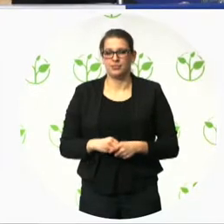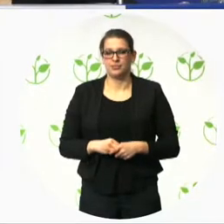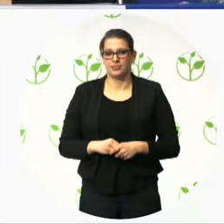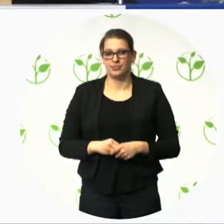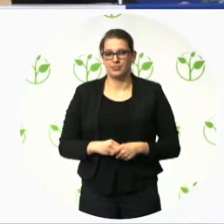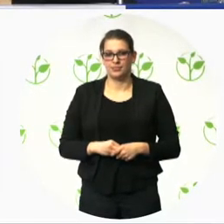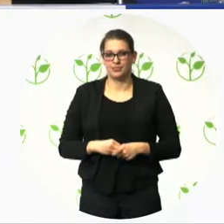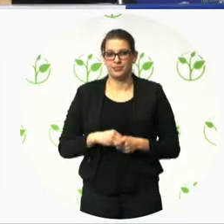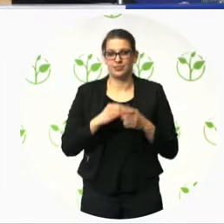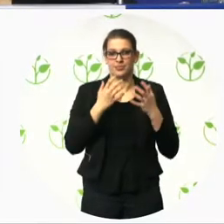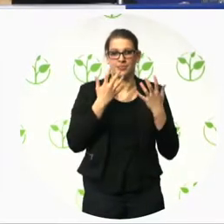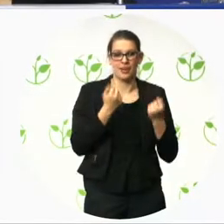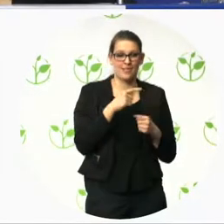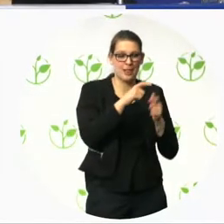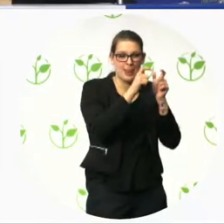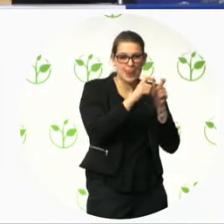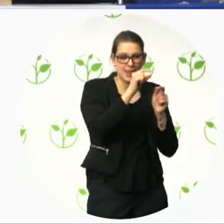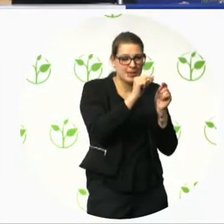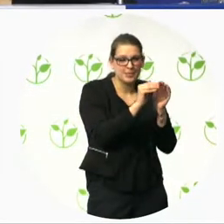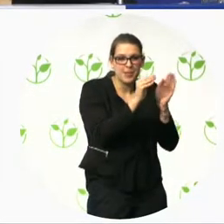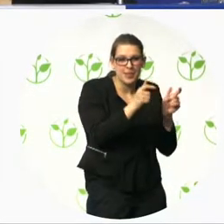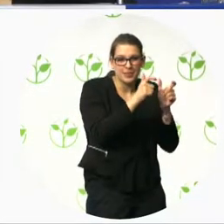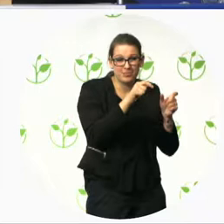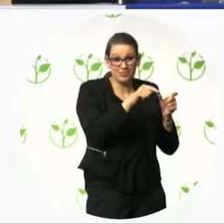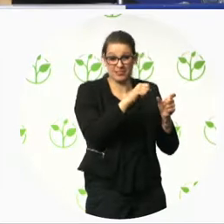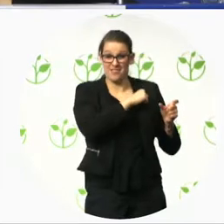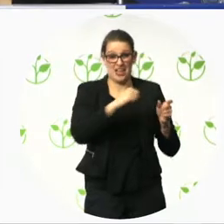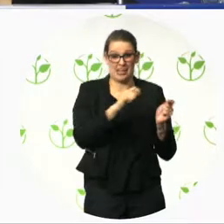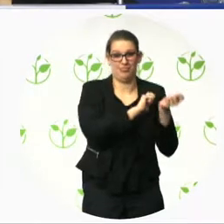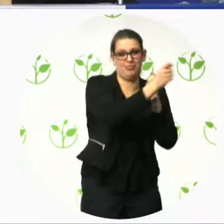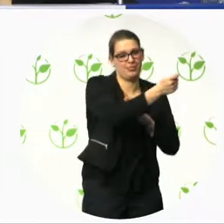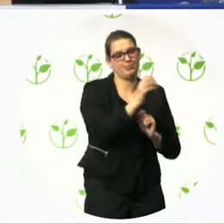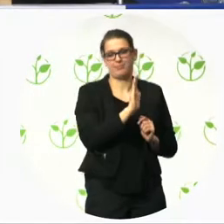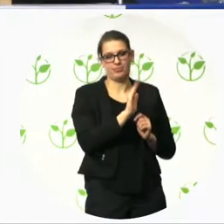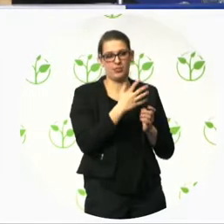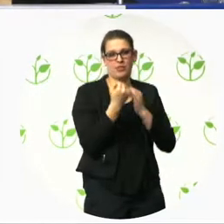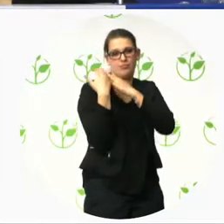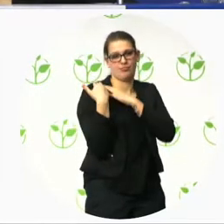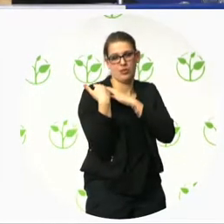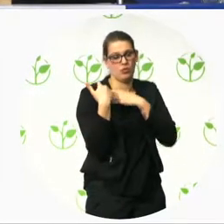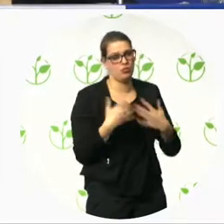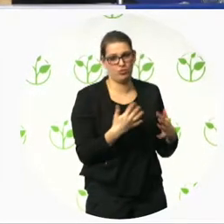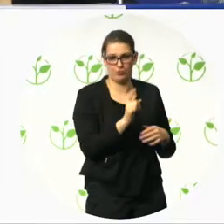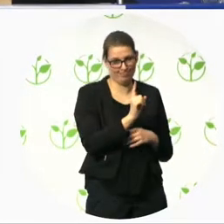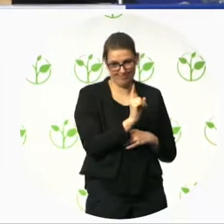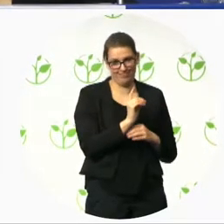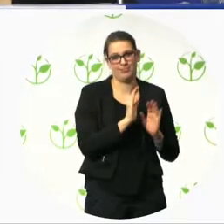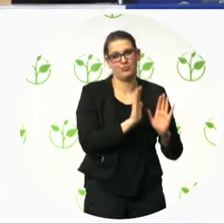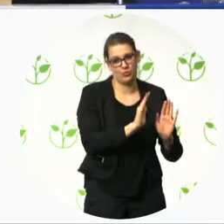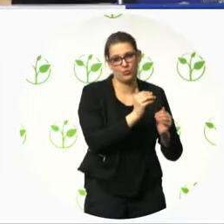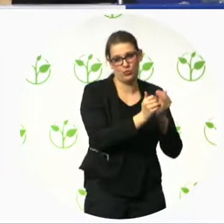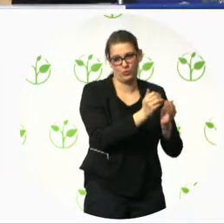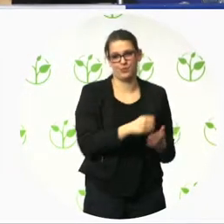therefore provides the possibility to claim undue burden. These claims, and in general the